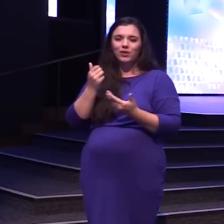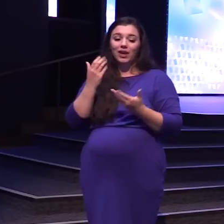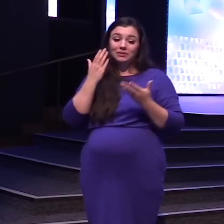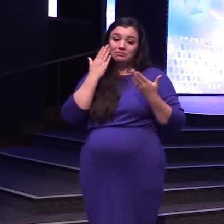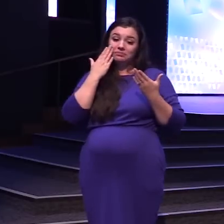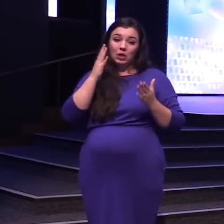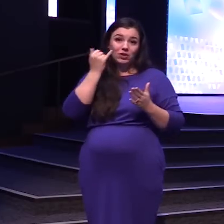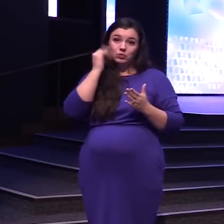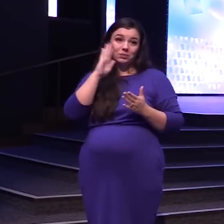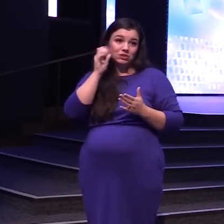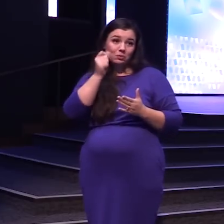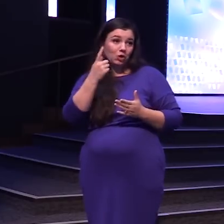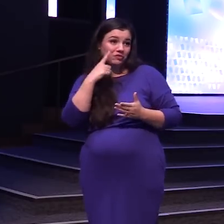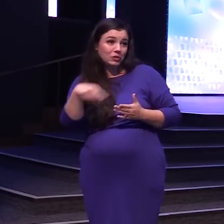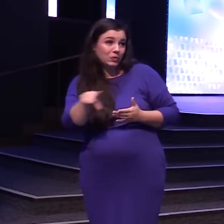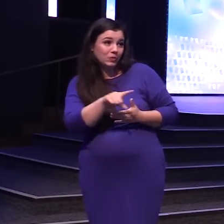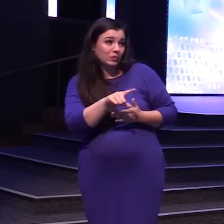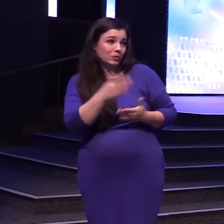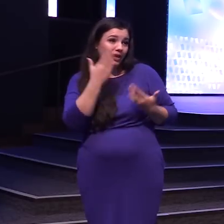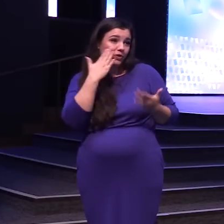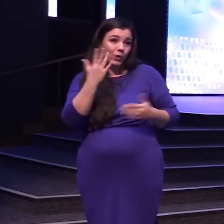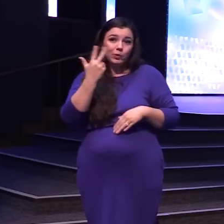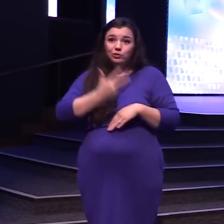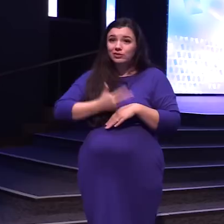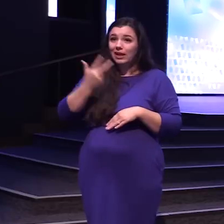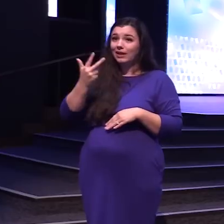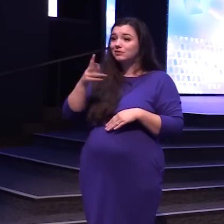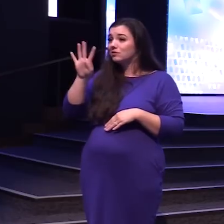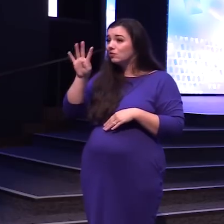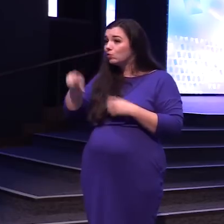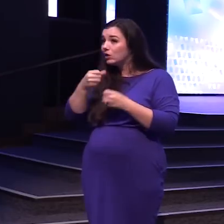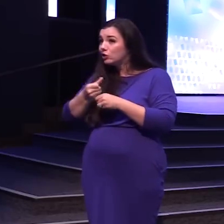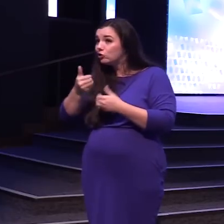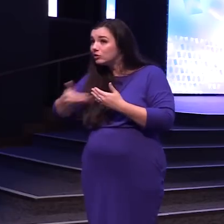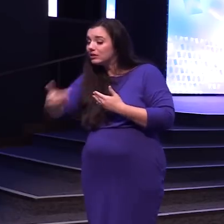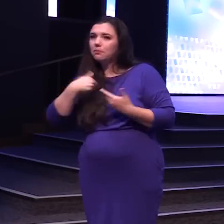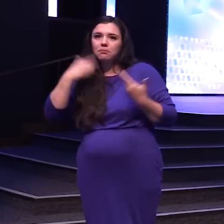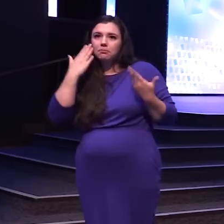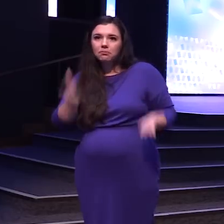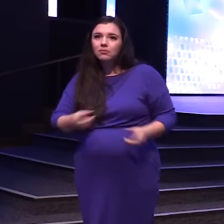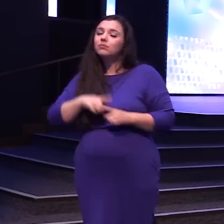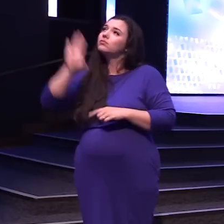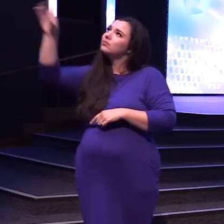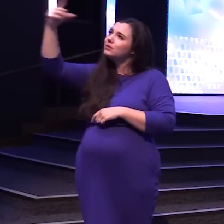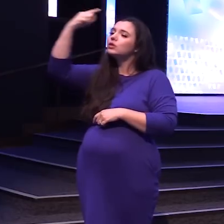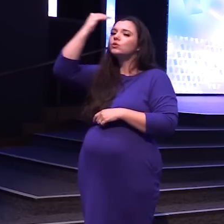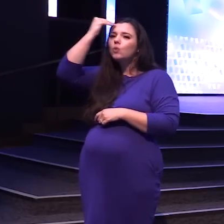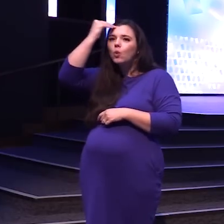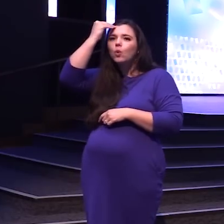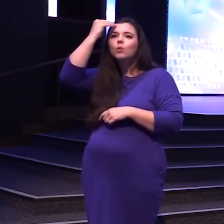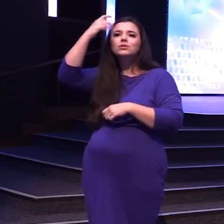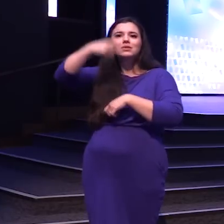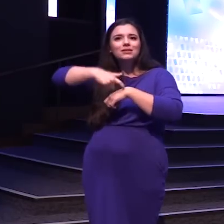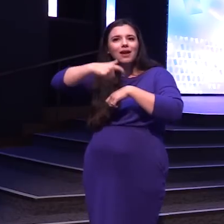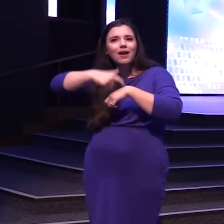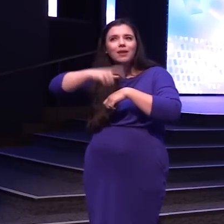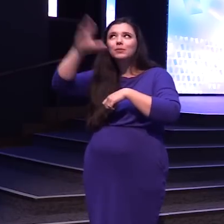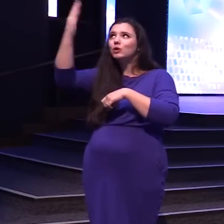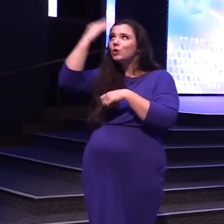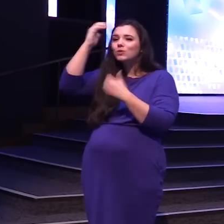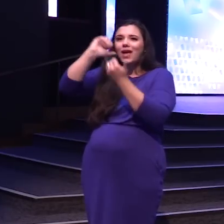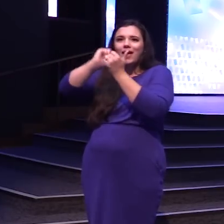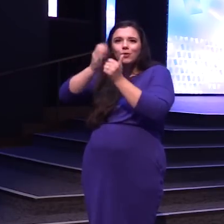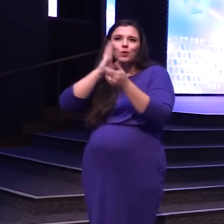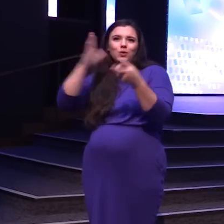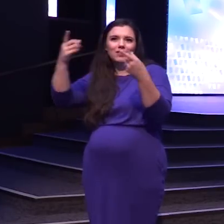to be Tomorrow for you I don't know If it's going to be Three days Or forty years God knows the times And the terms In which it will unfold